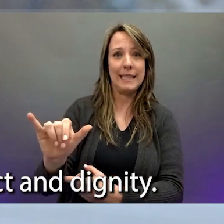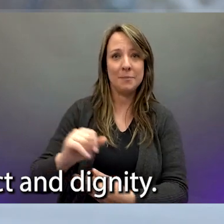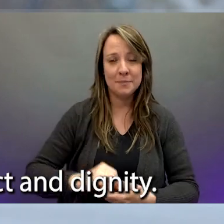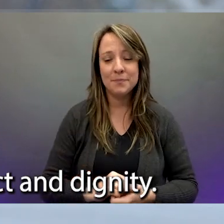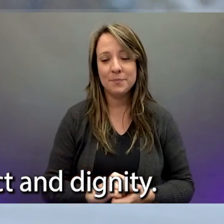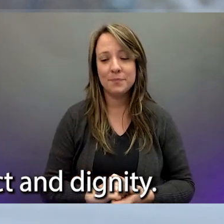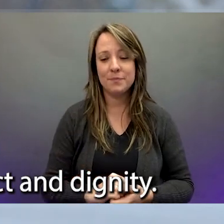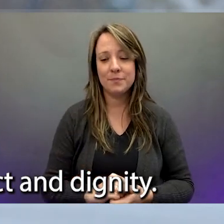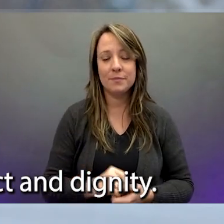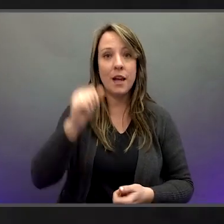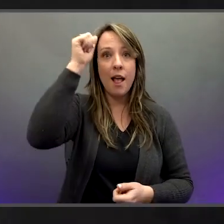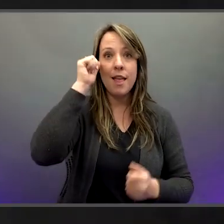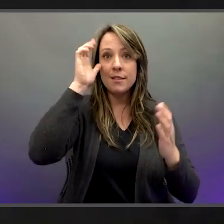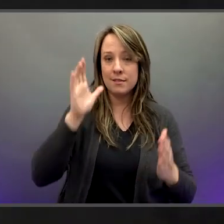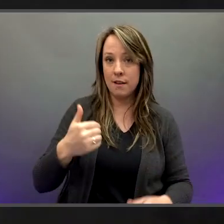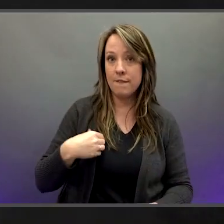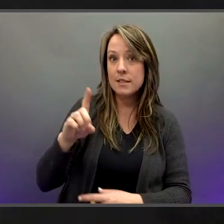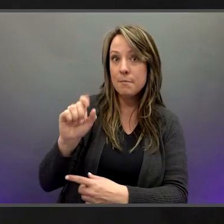dignity.